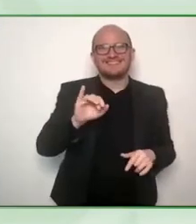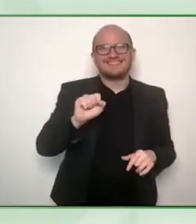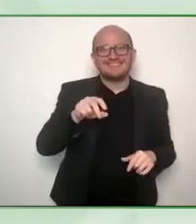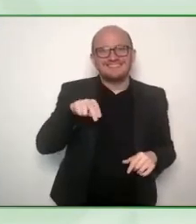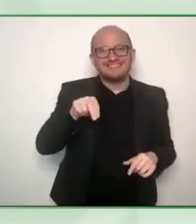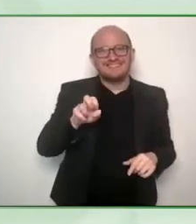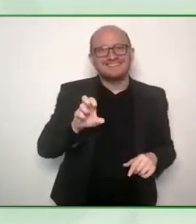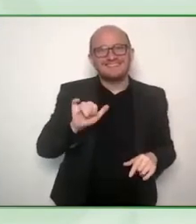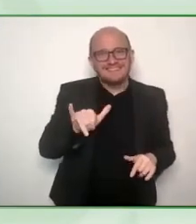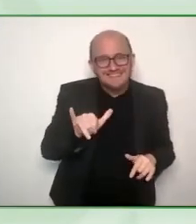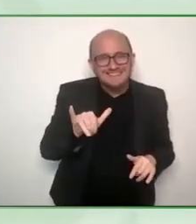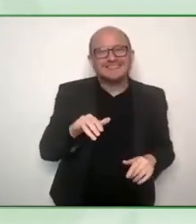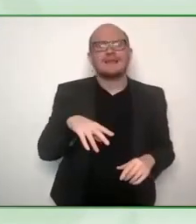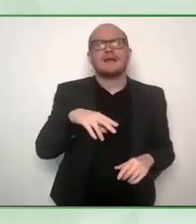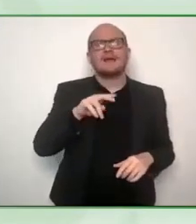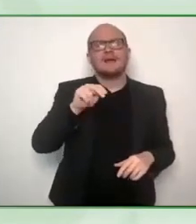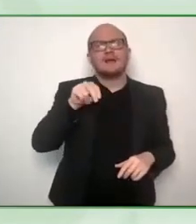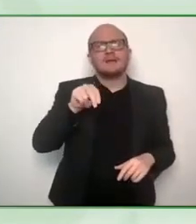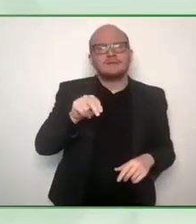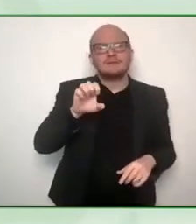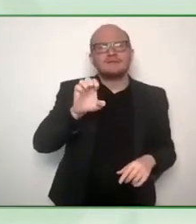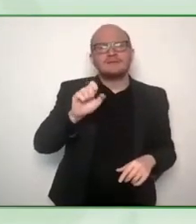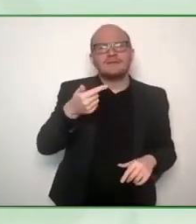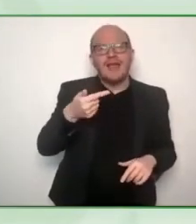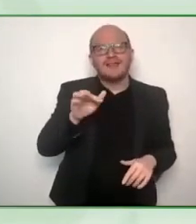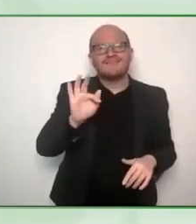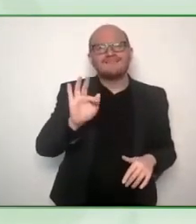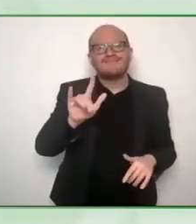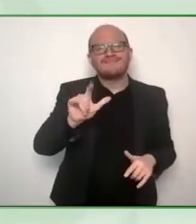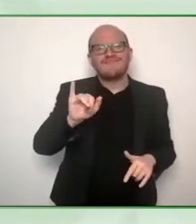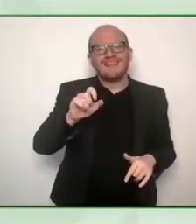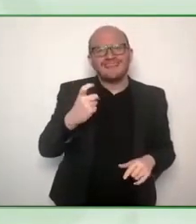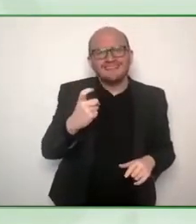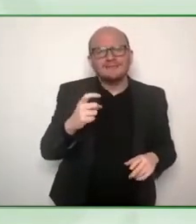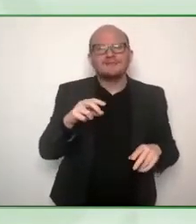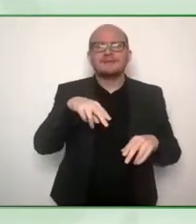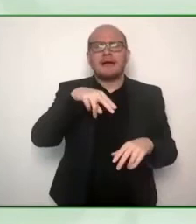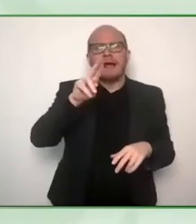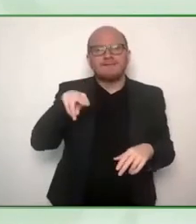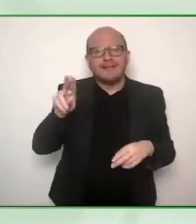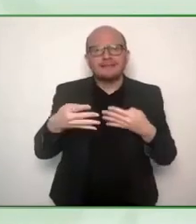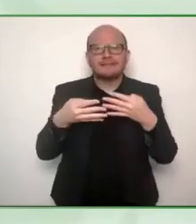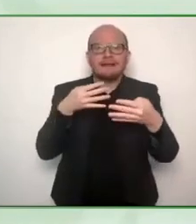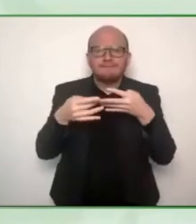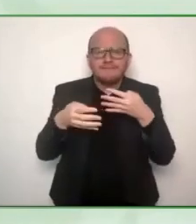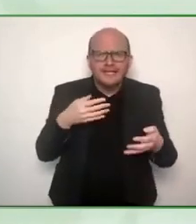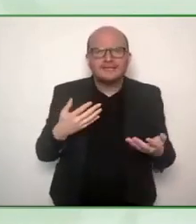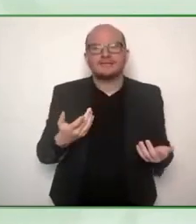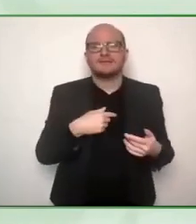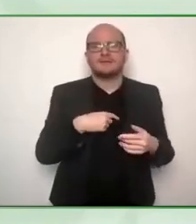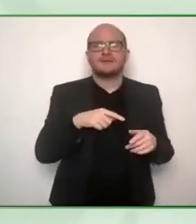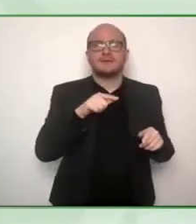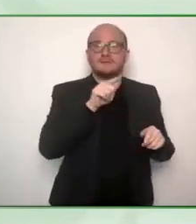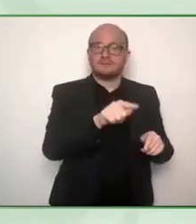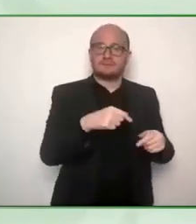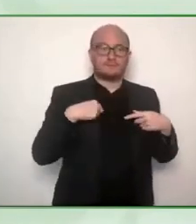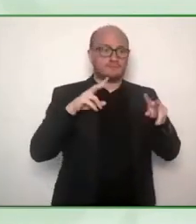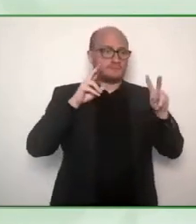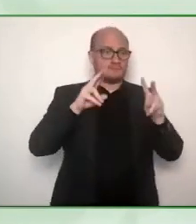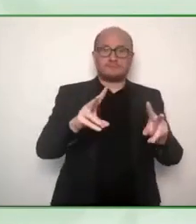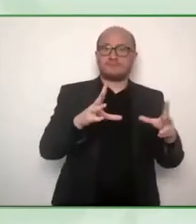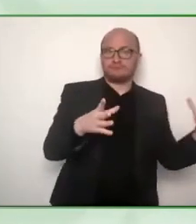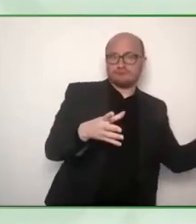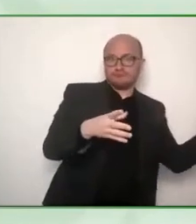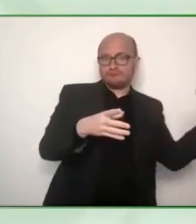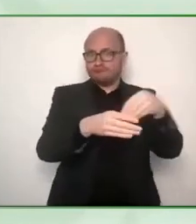what we have found is that people spend more time watching entertainment media on screen today than